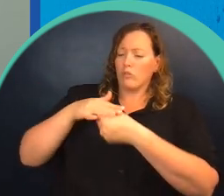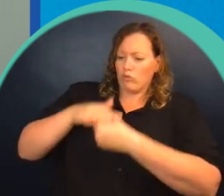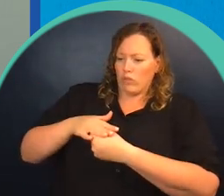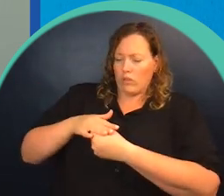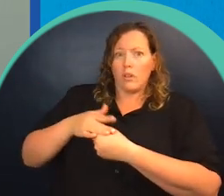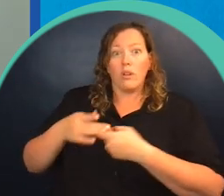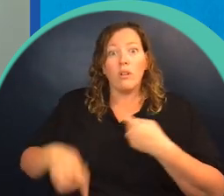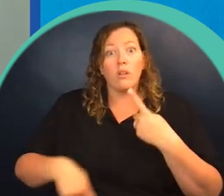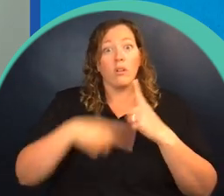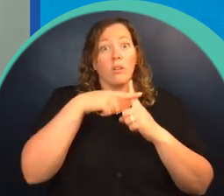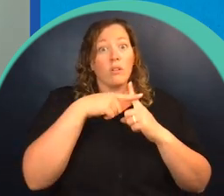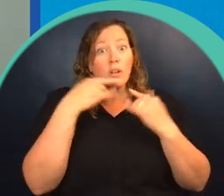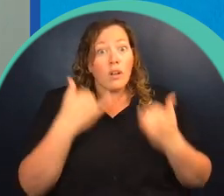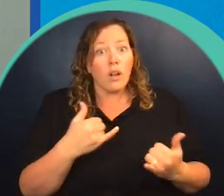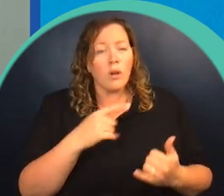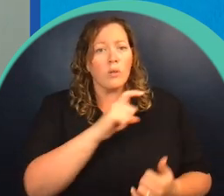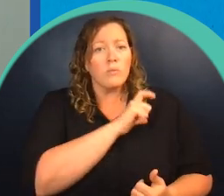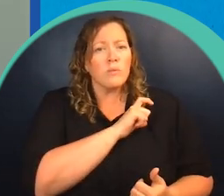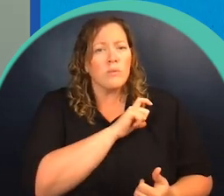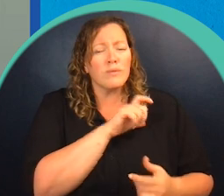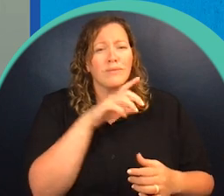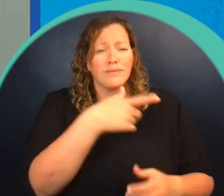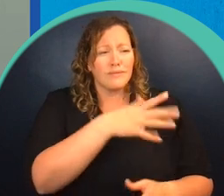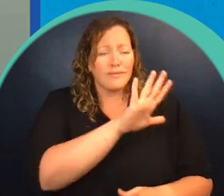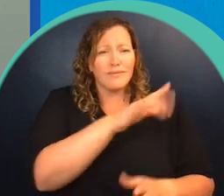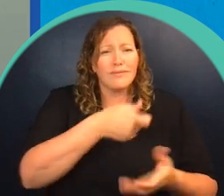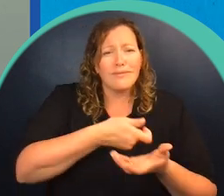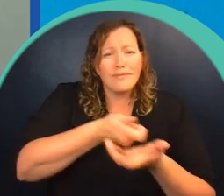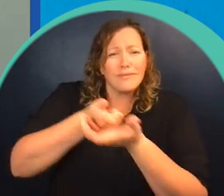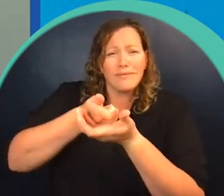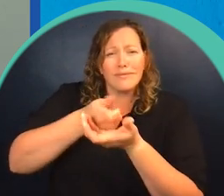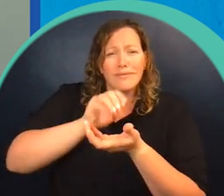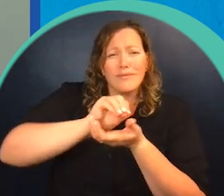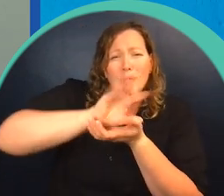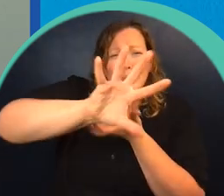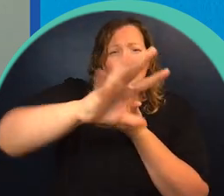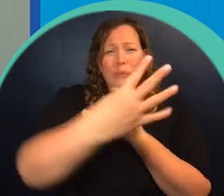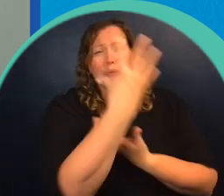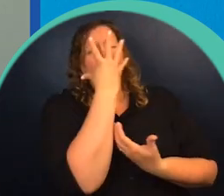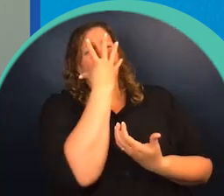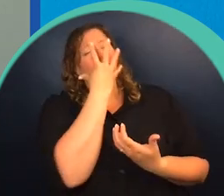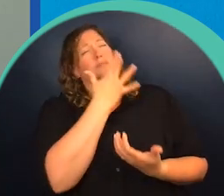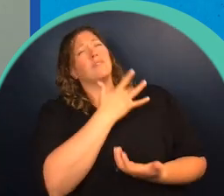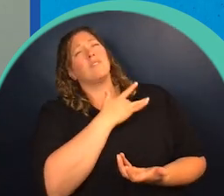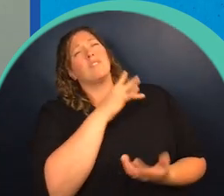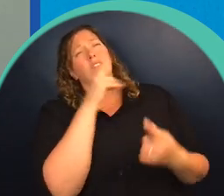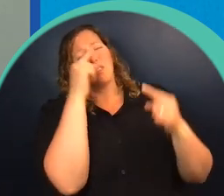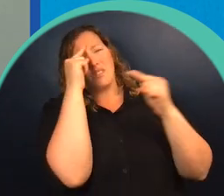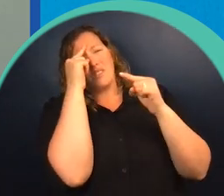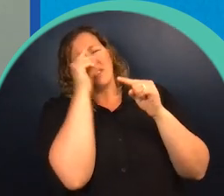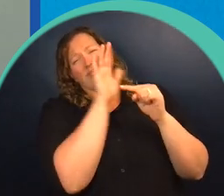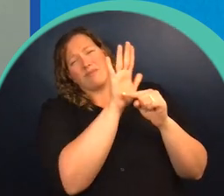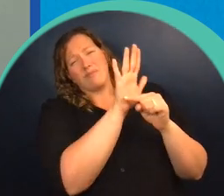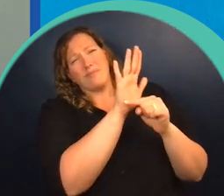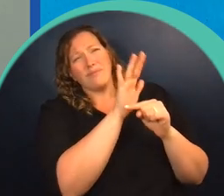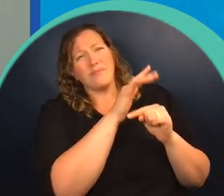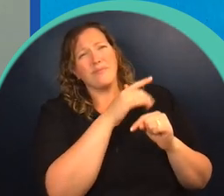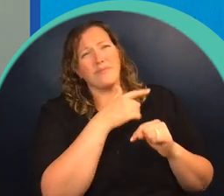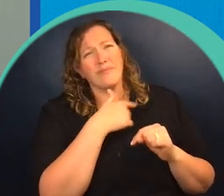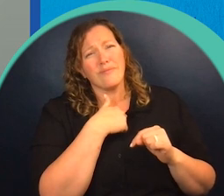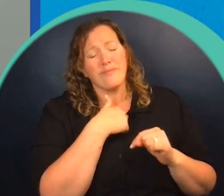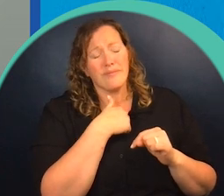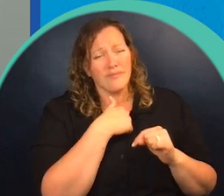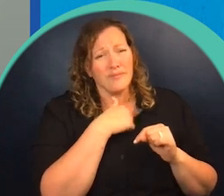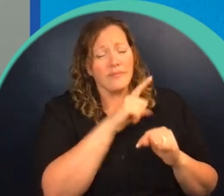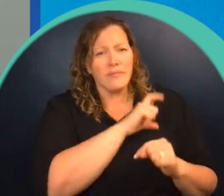enough, and now the police officer shining his light in my face was giving me a headache. Ma'am, the